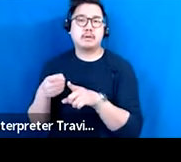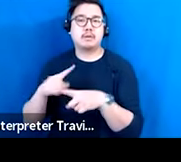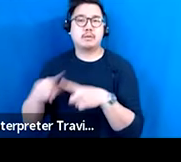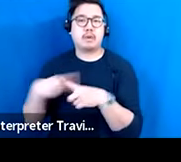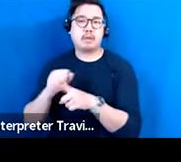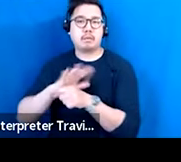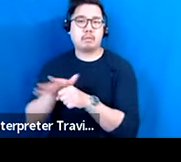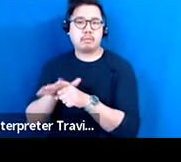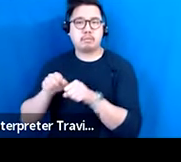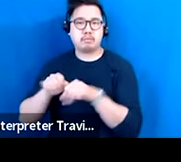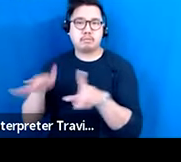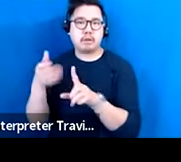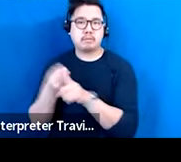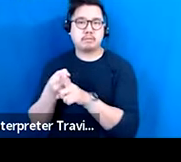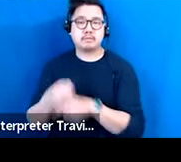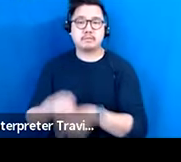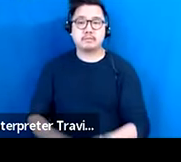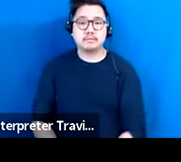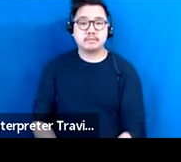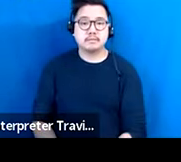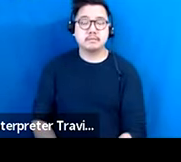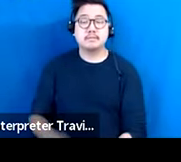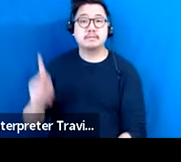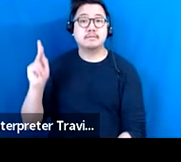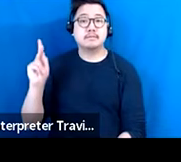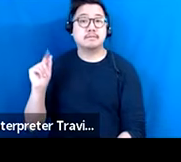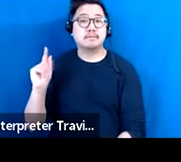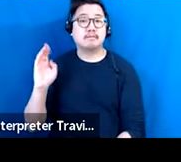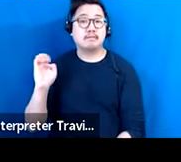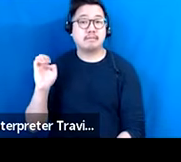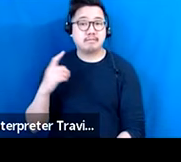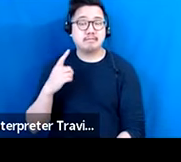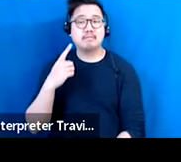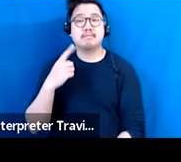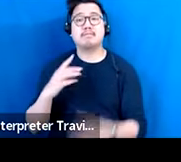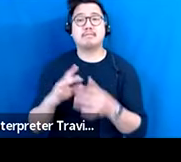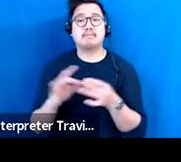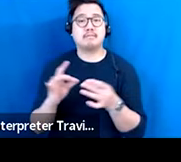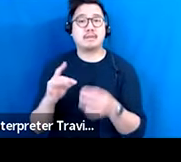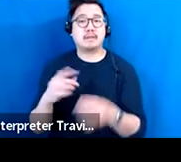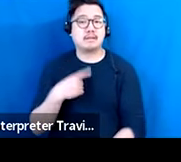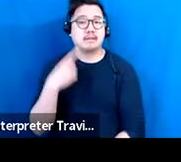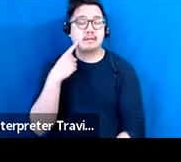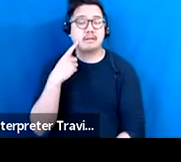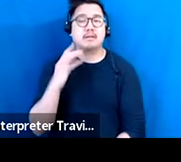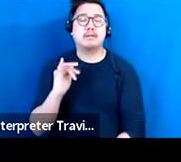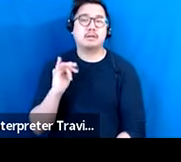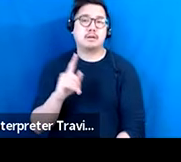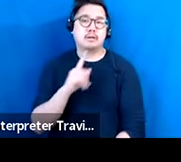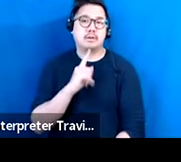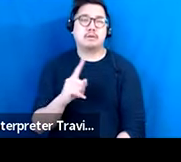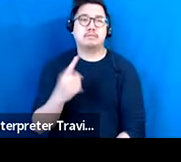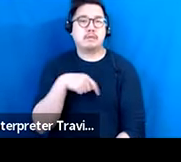I think it's a moment. I think it's a moment for us to keep that focus, including with the federal government, because